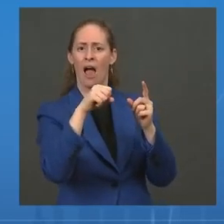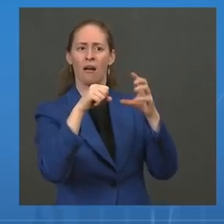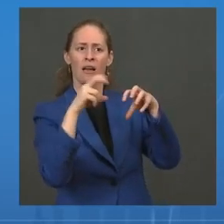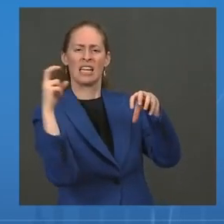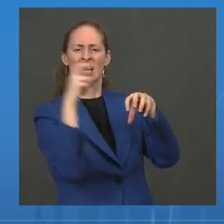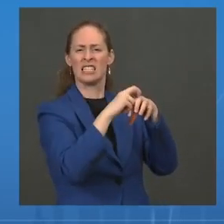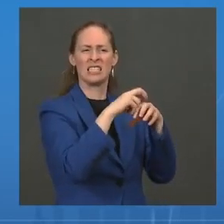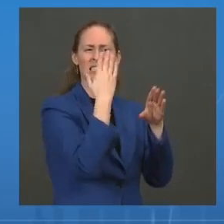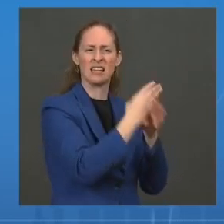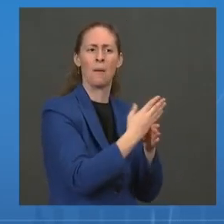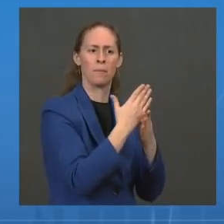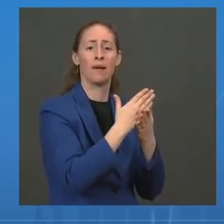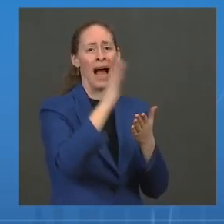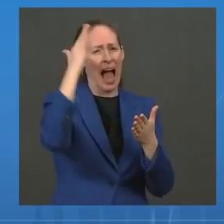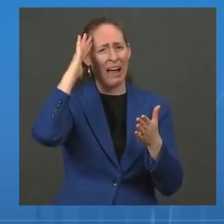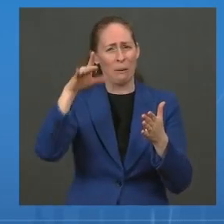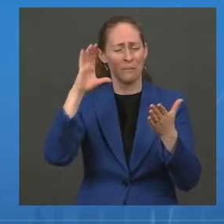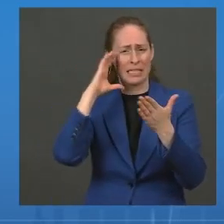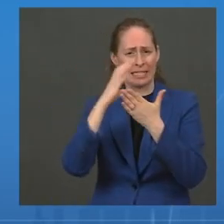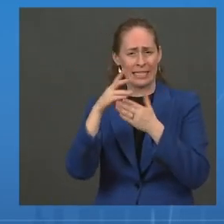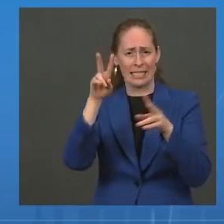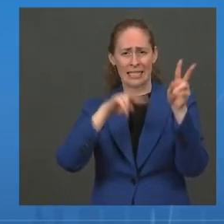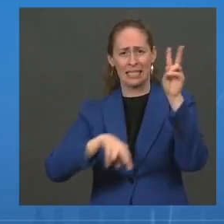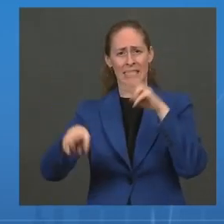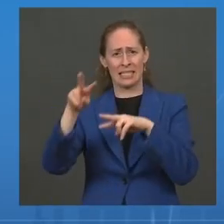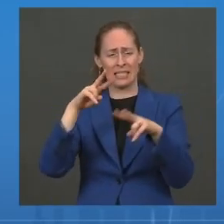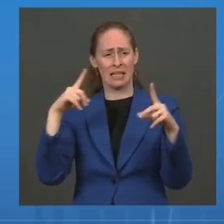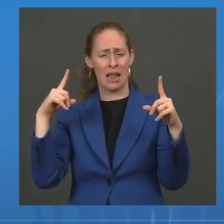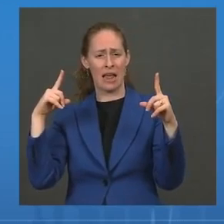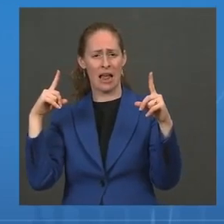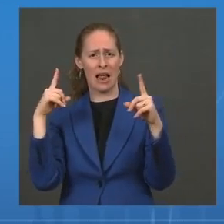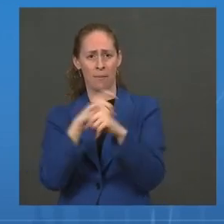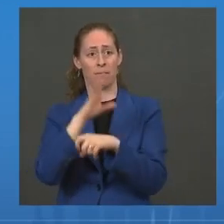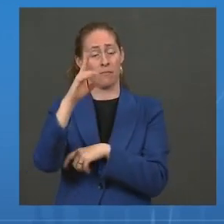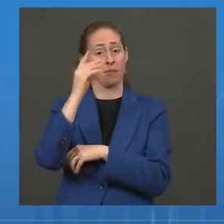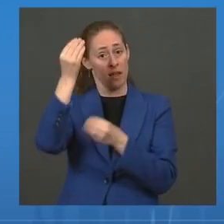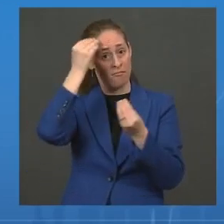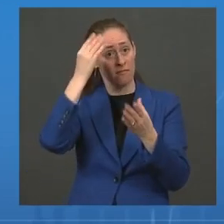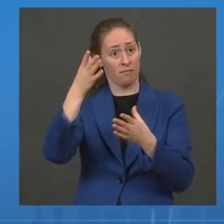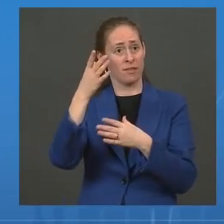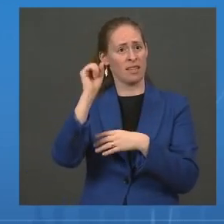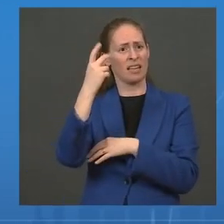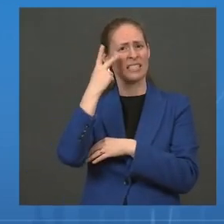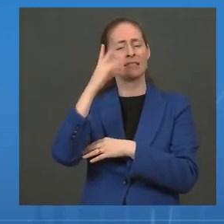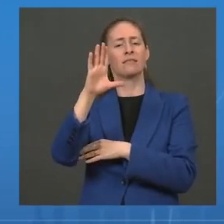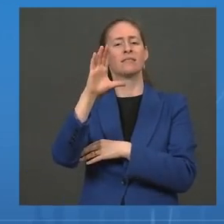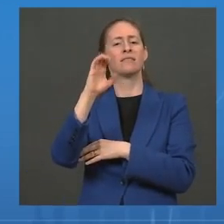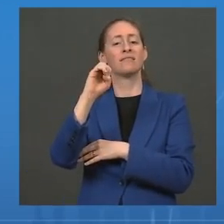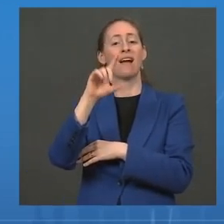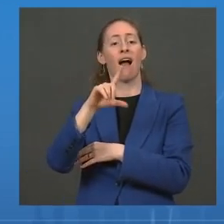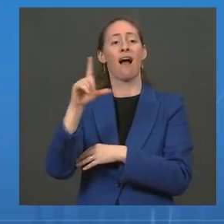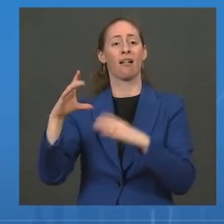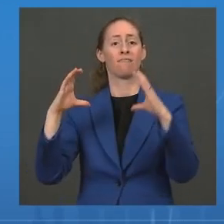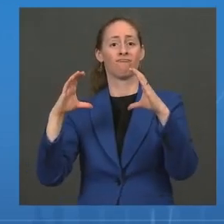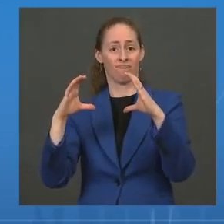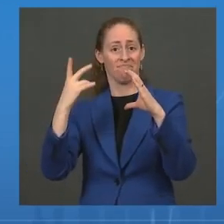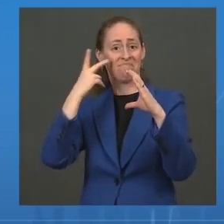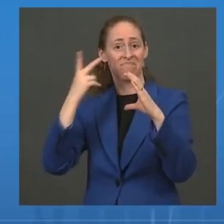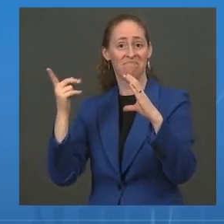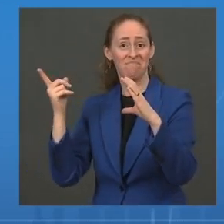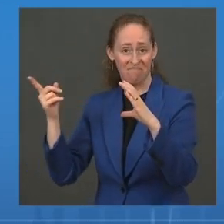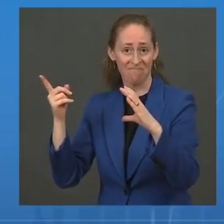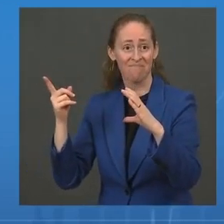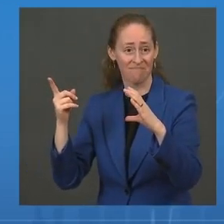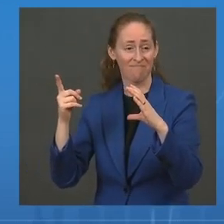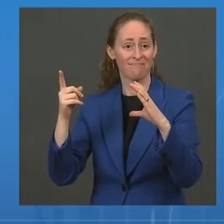it really simply tells us the big circle is the cell in the body, such as the cell in your upper airway,